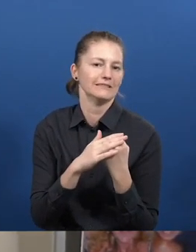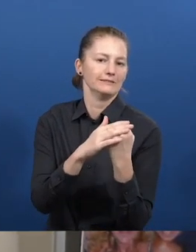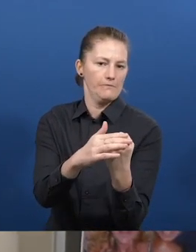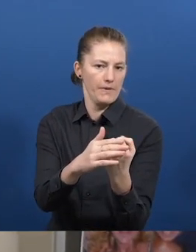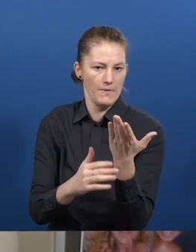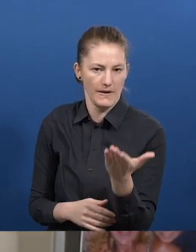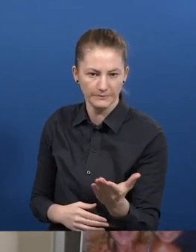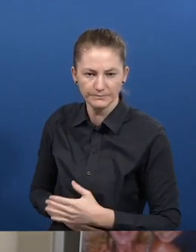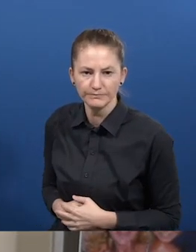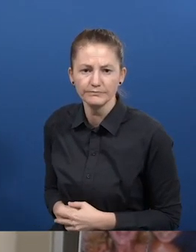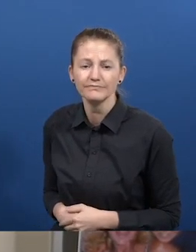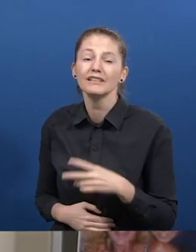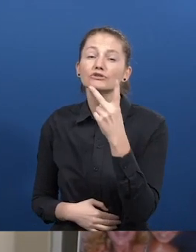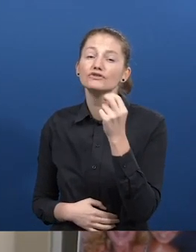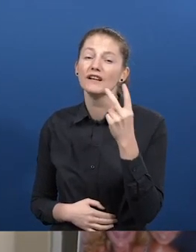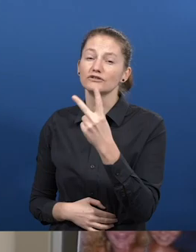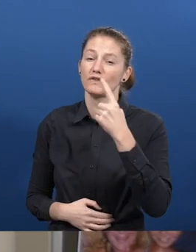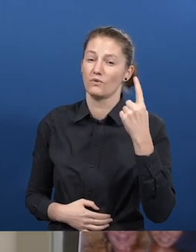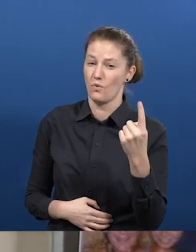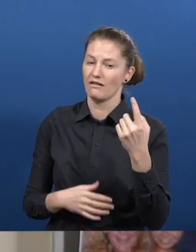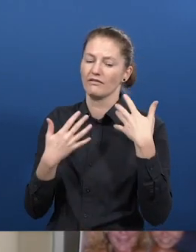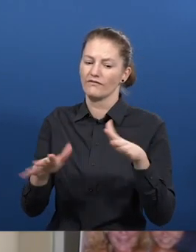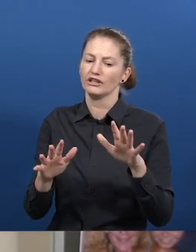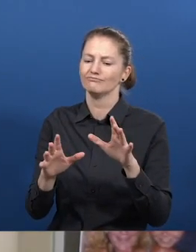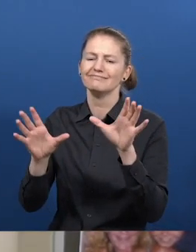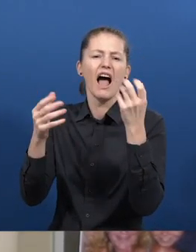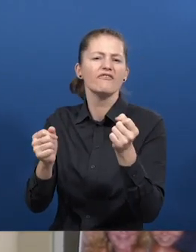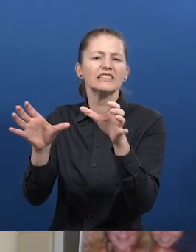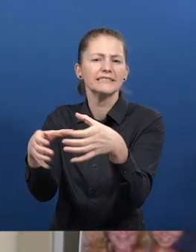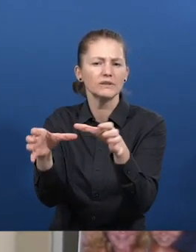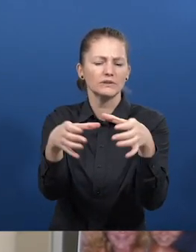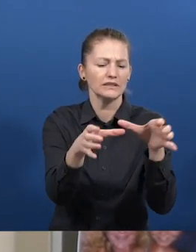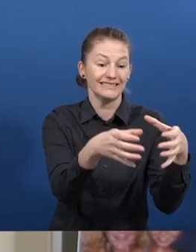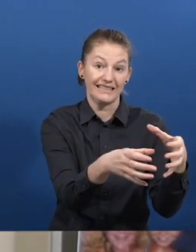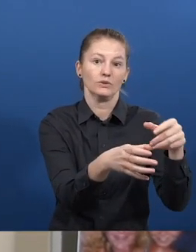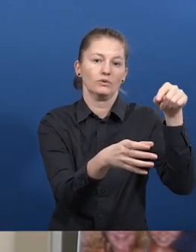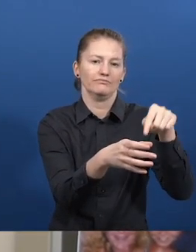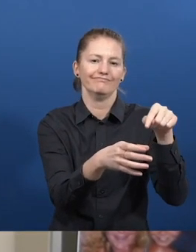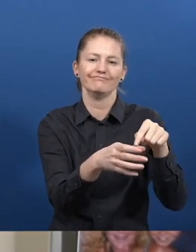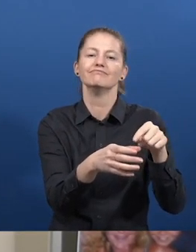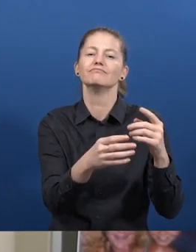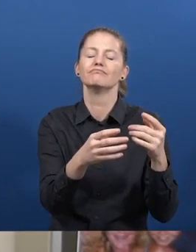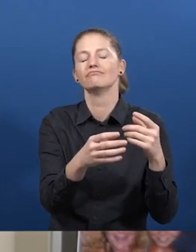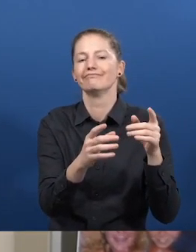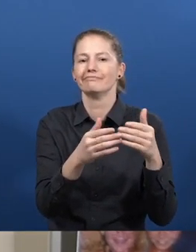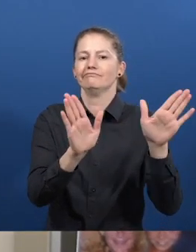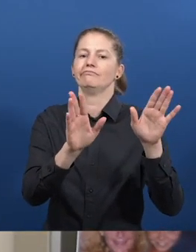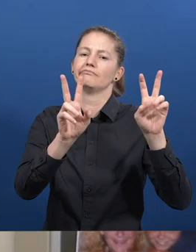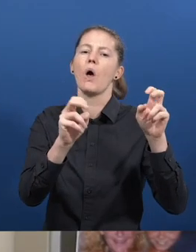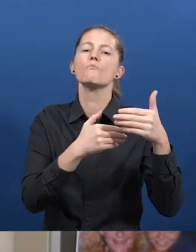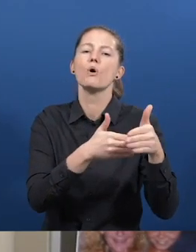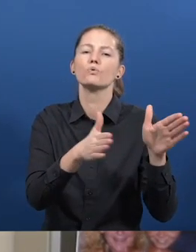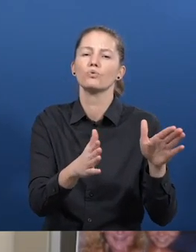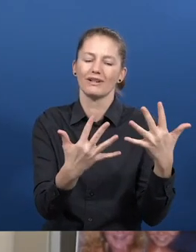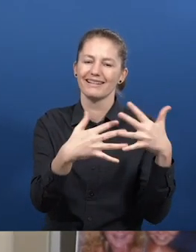aim of this work is to bring together all people with intellectual disabilities who have been sentenced to prison in specific sections for them.